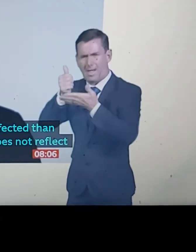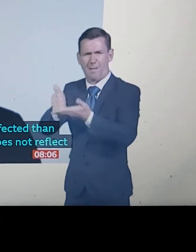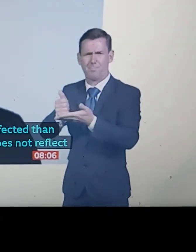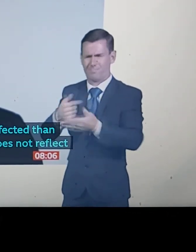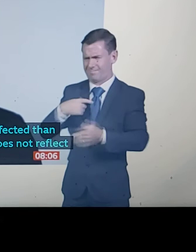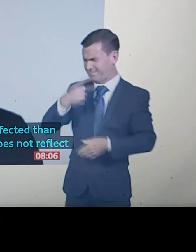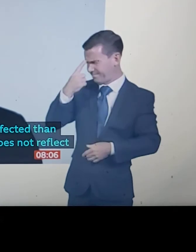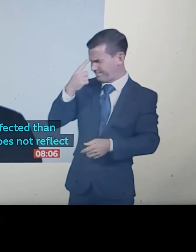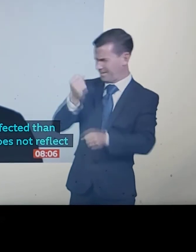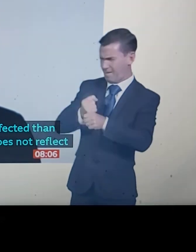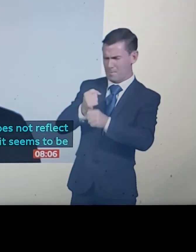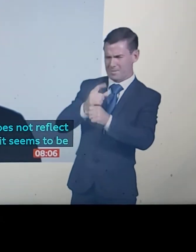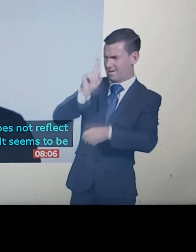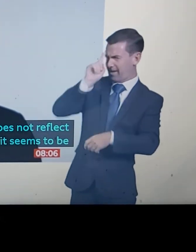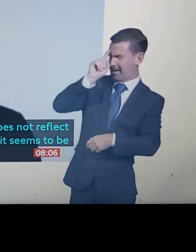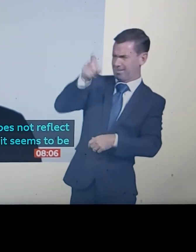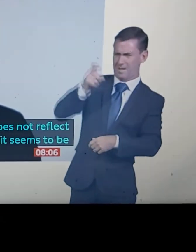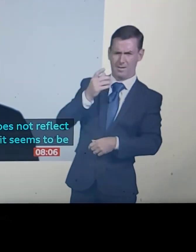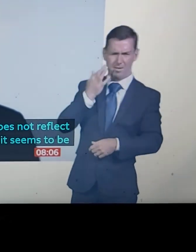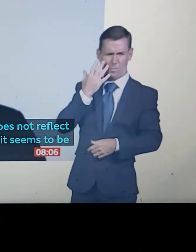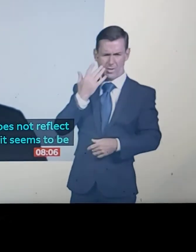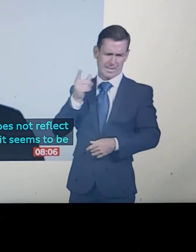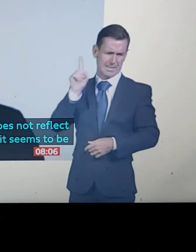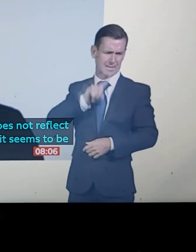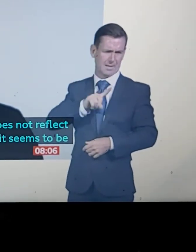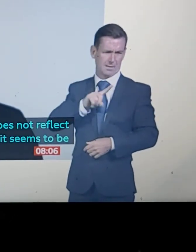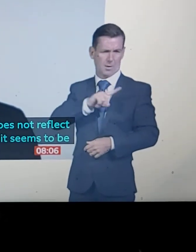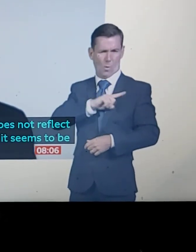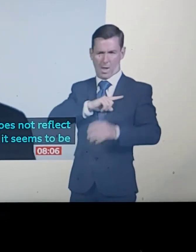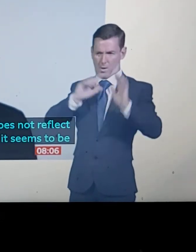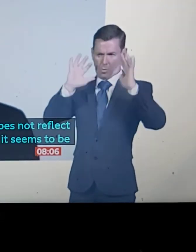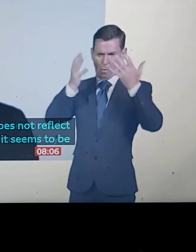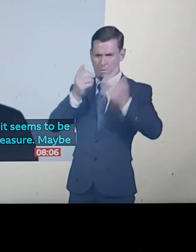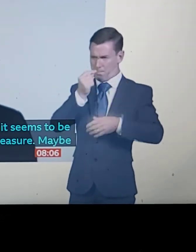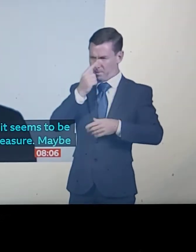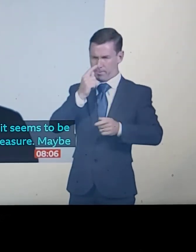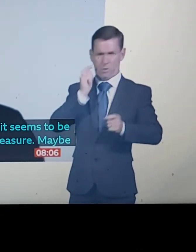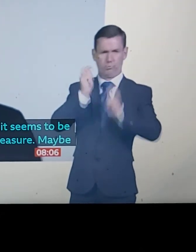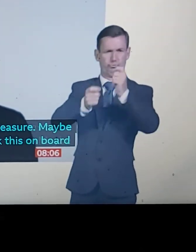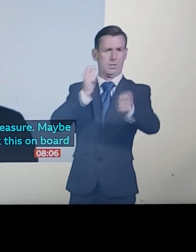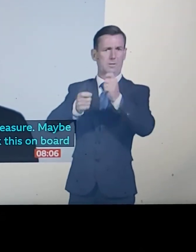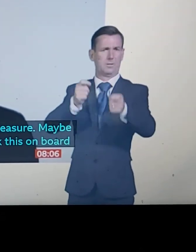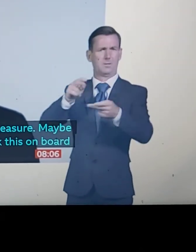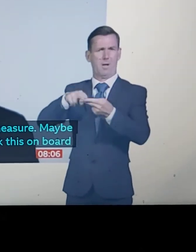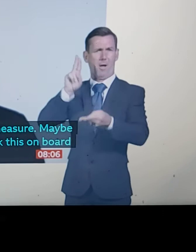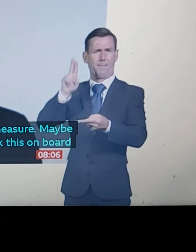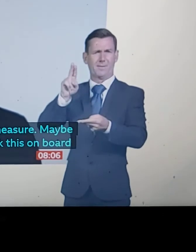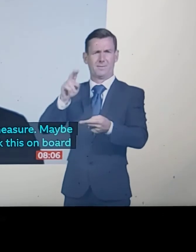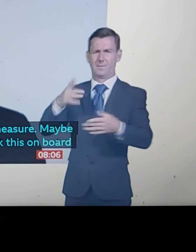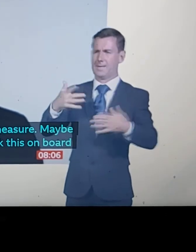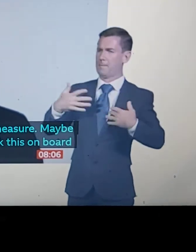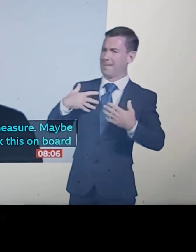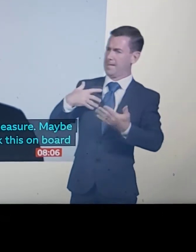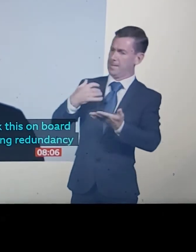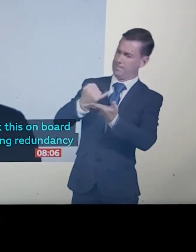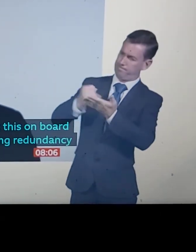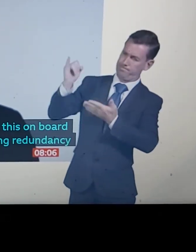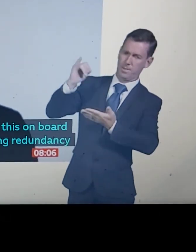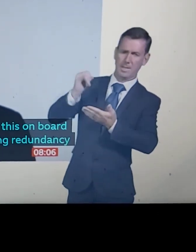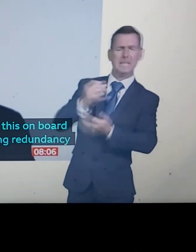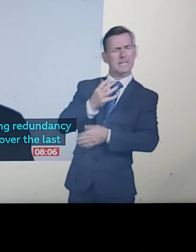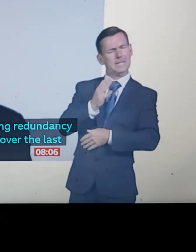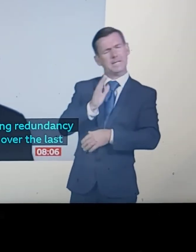this on board after the really worrying redundancy figures that we saw over the last week. I'm not going to oppose it outright. It will help some